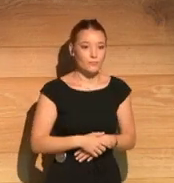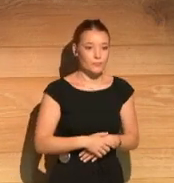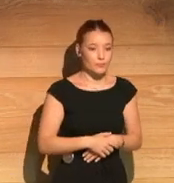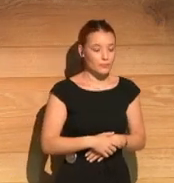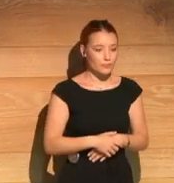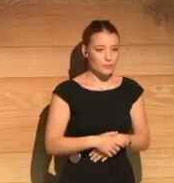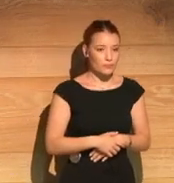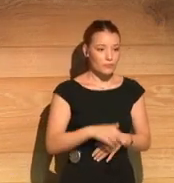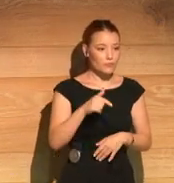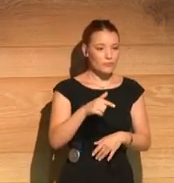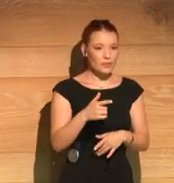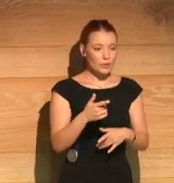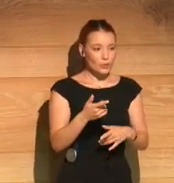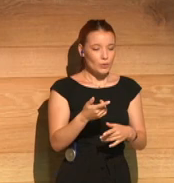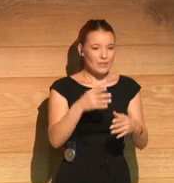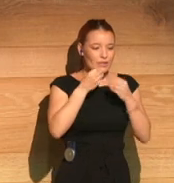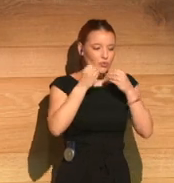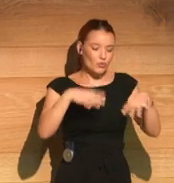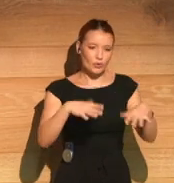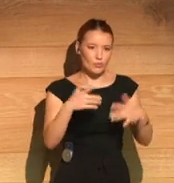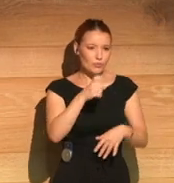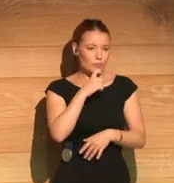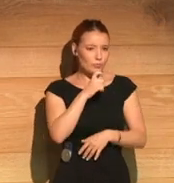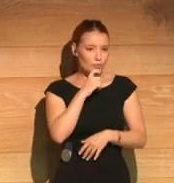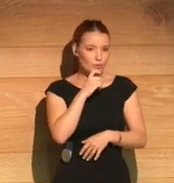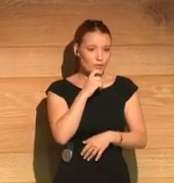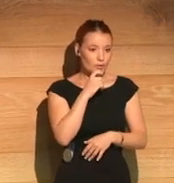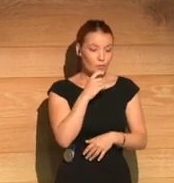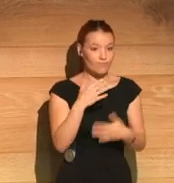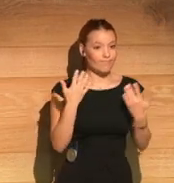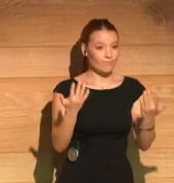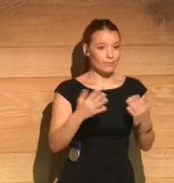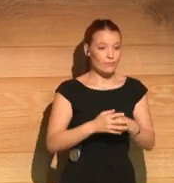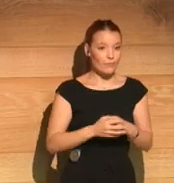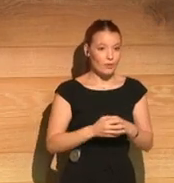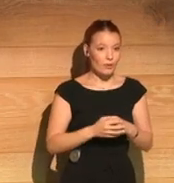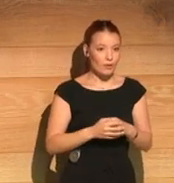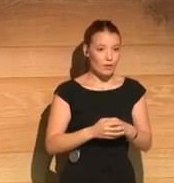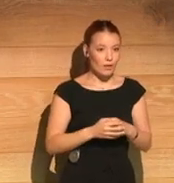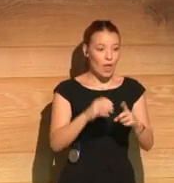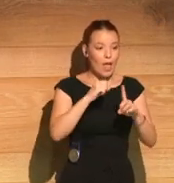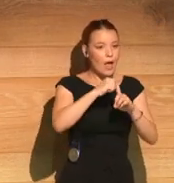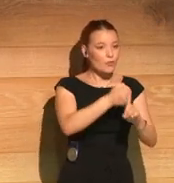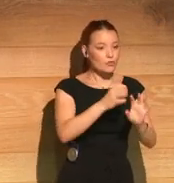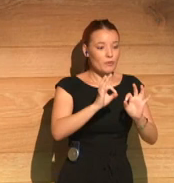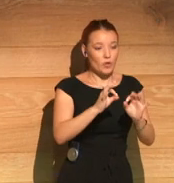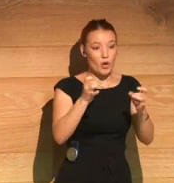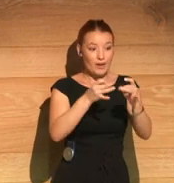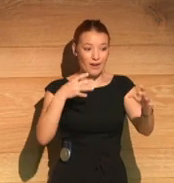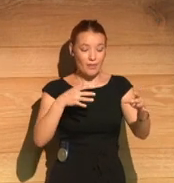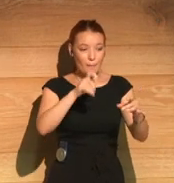it also looks at a very thorny issue, which is abuse of